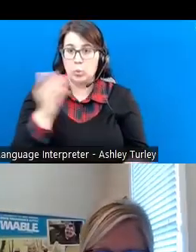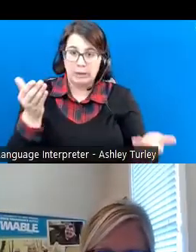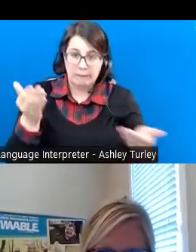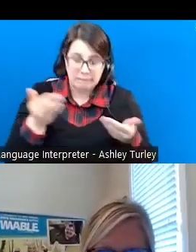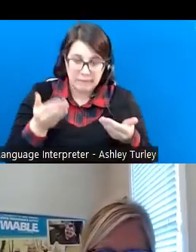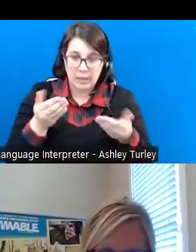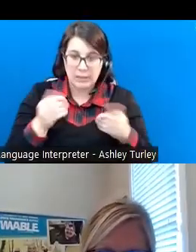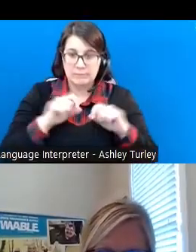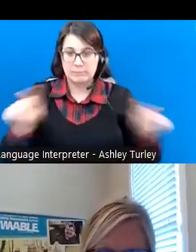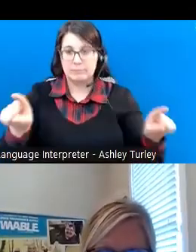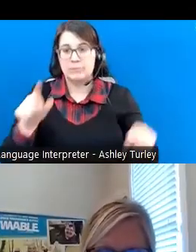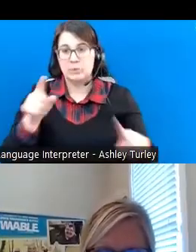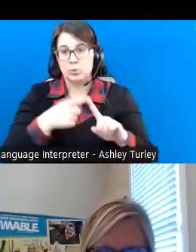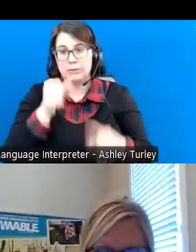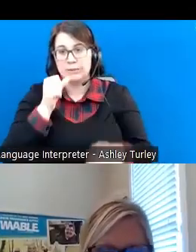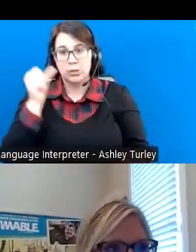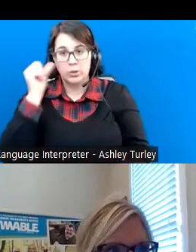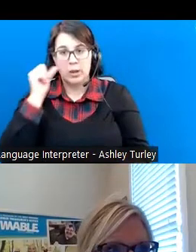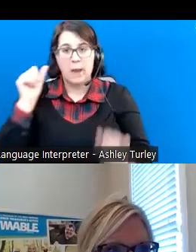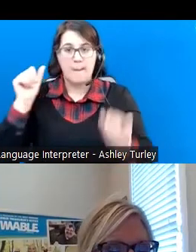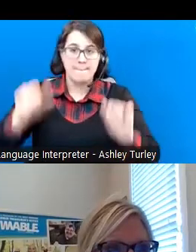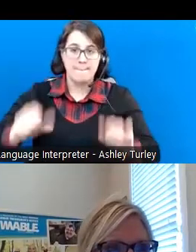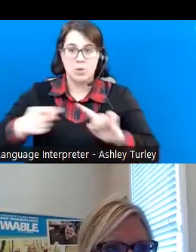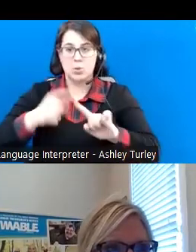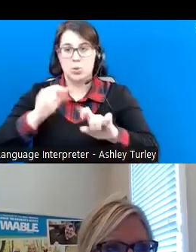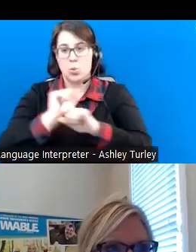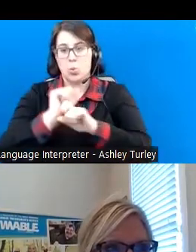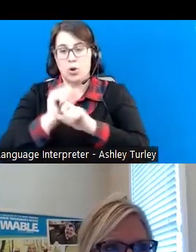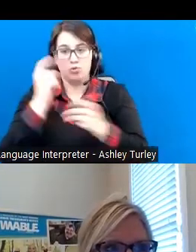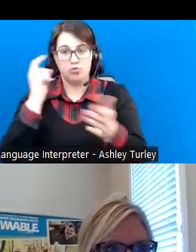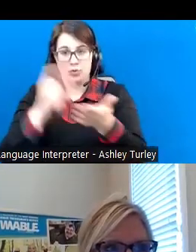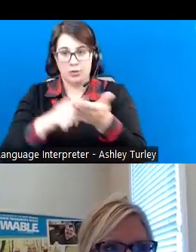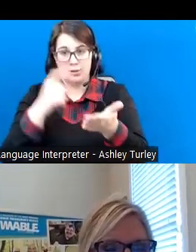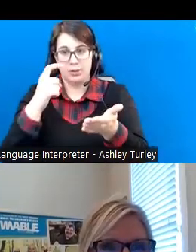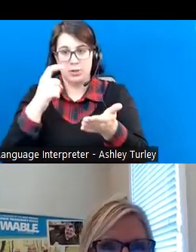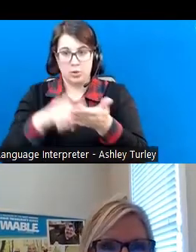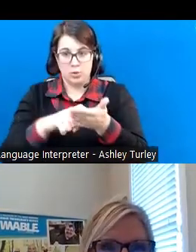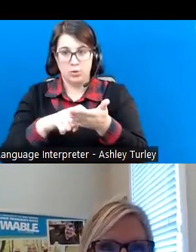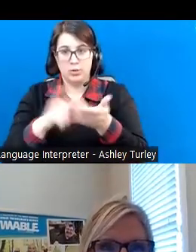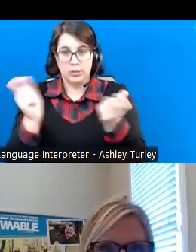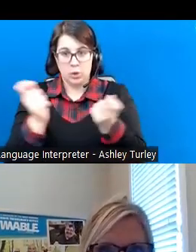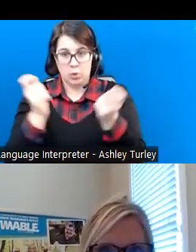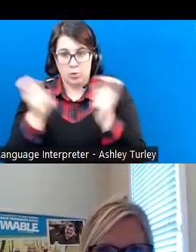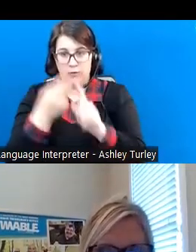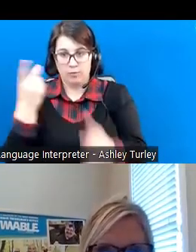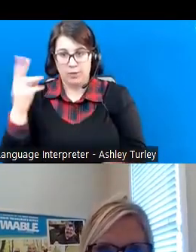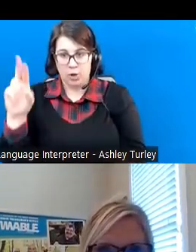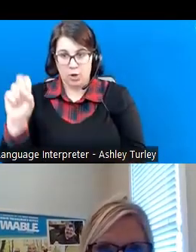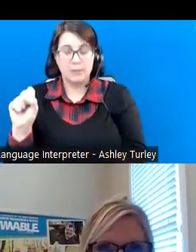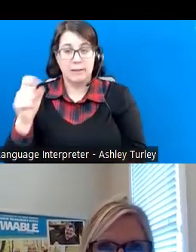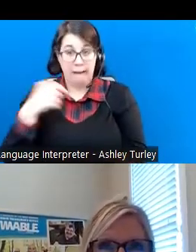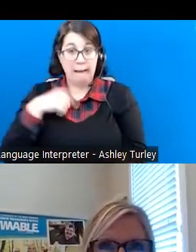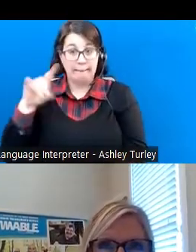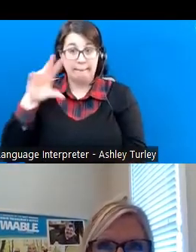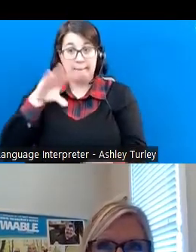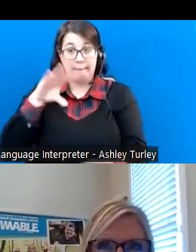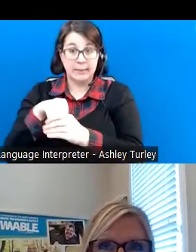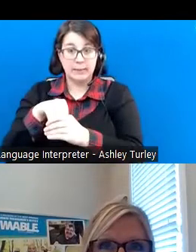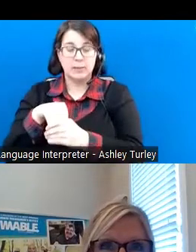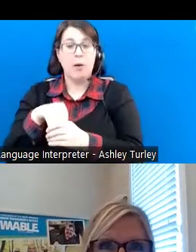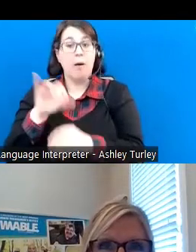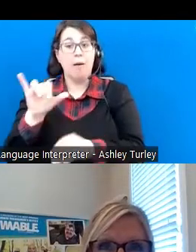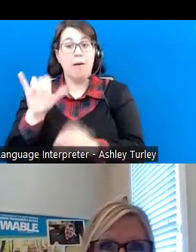yesterday's ability to work recognition ceremony from Division of Rehab Services, and I was able to attend, and